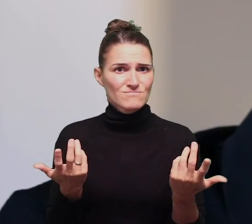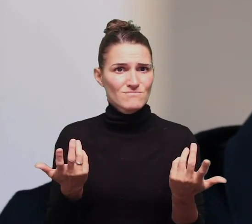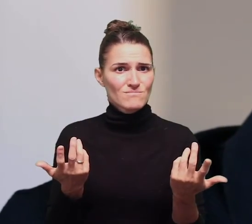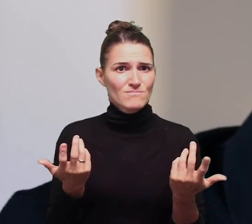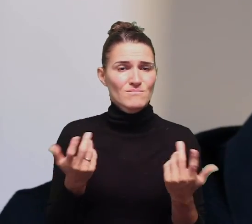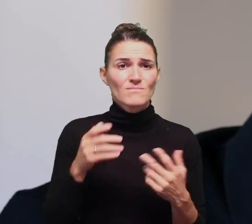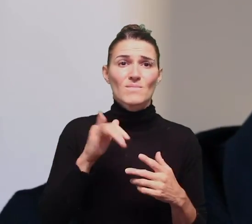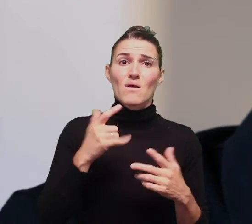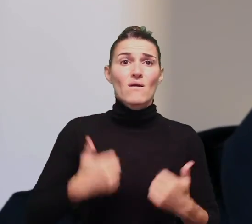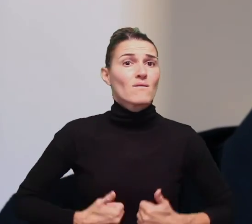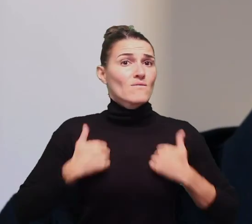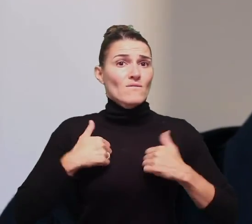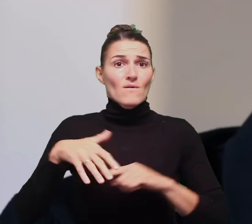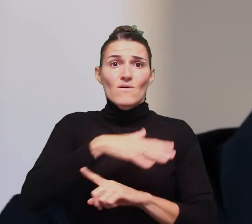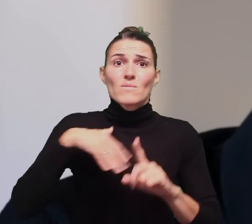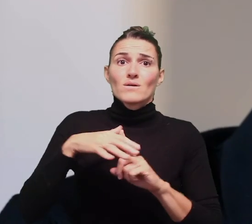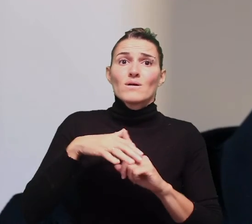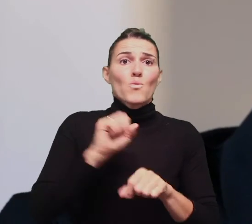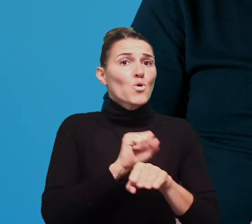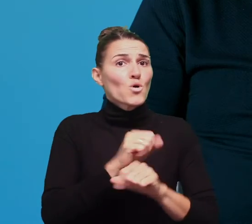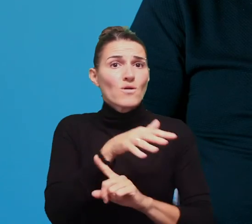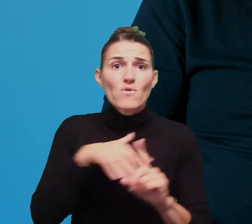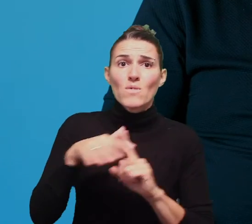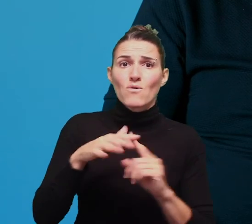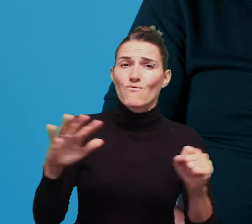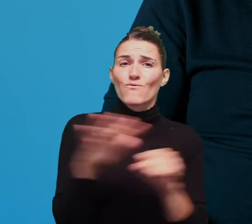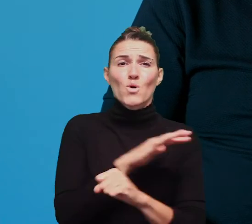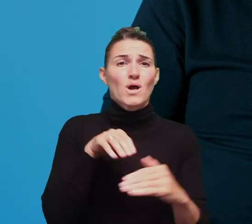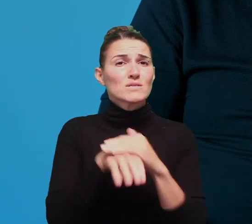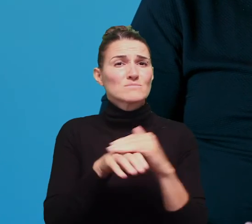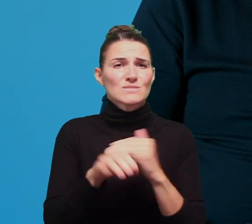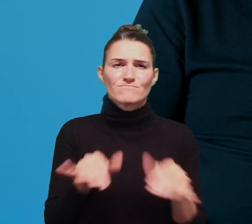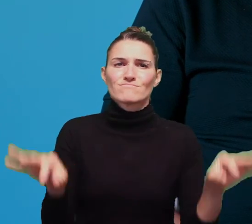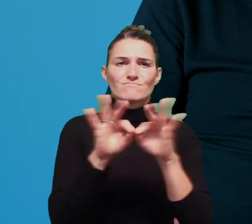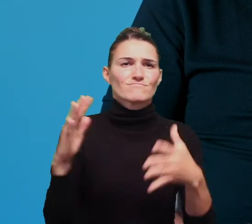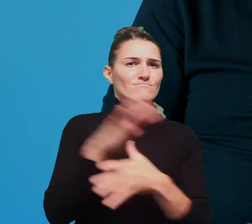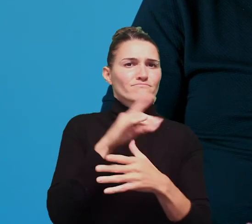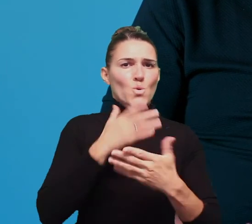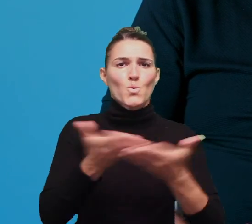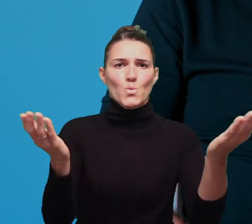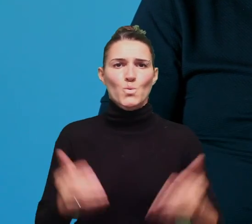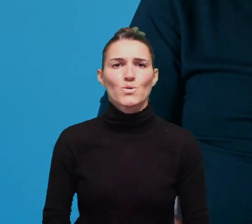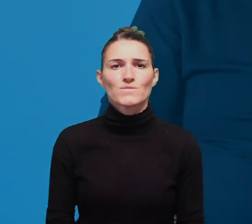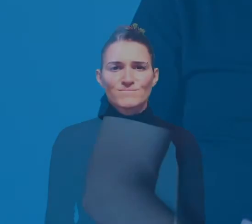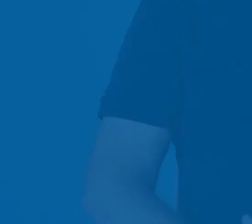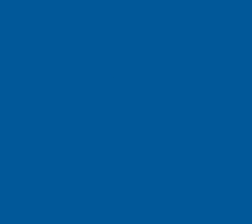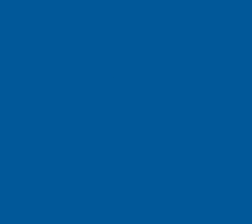in environments and being able to work in environments that are fully accessible to make sure accessibility is a priority for everyone is such a critical thing.